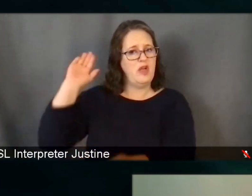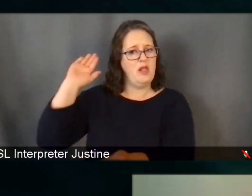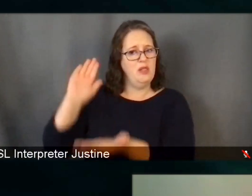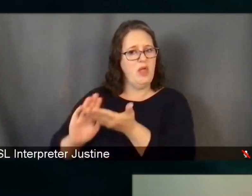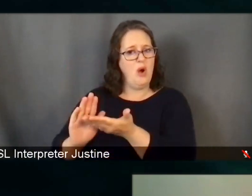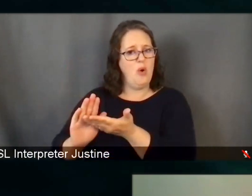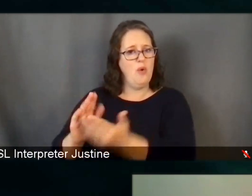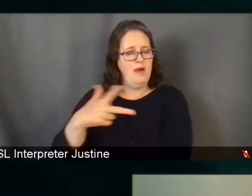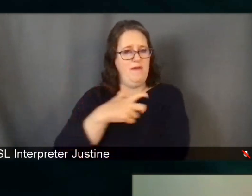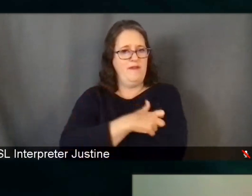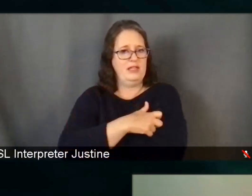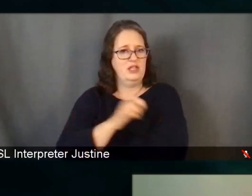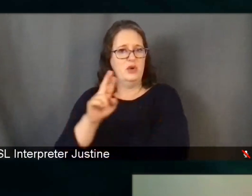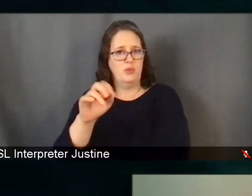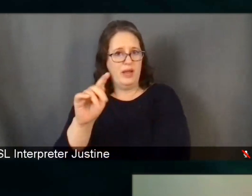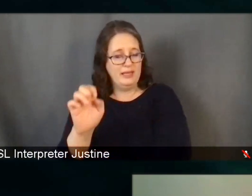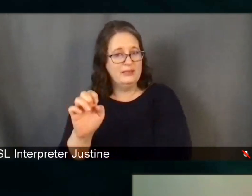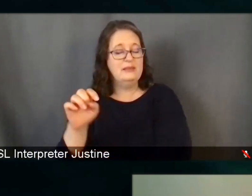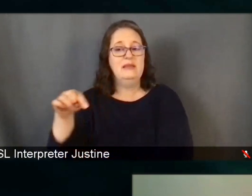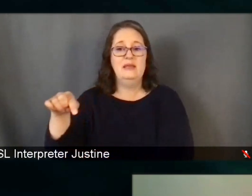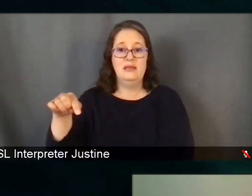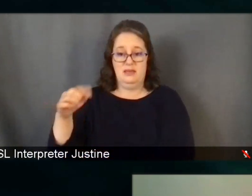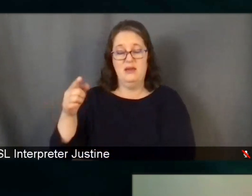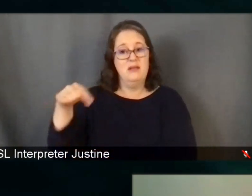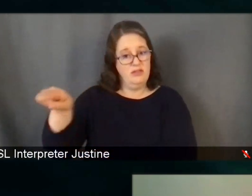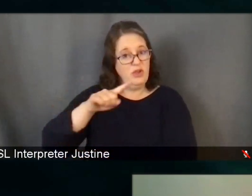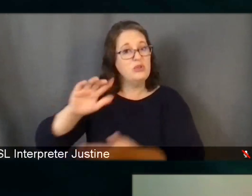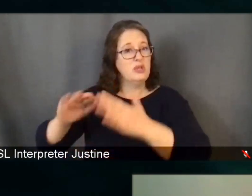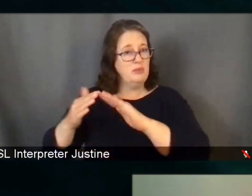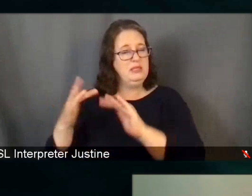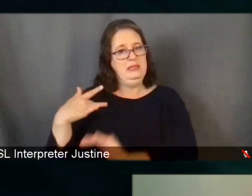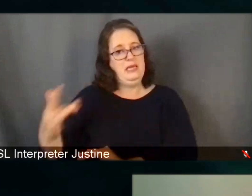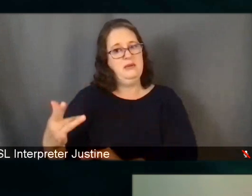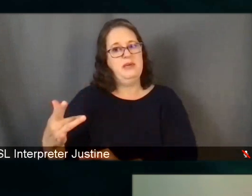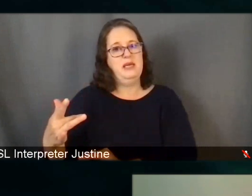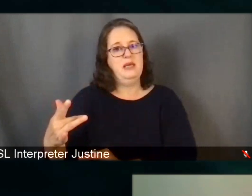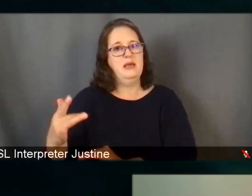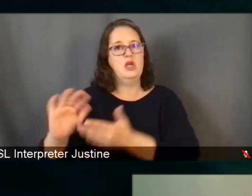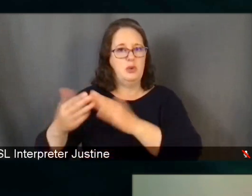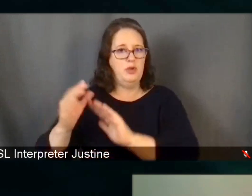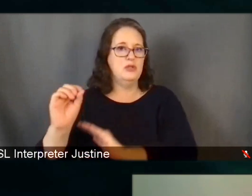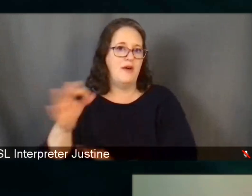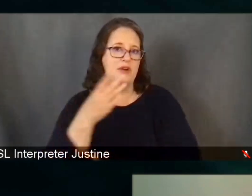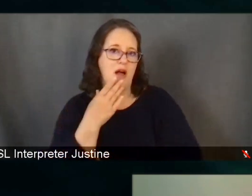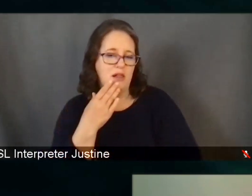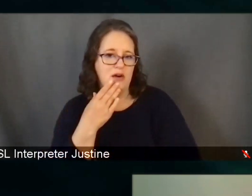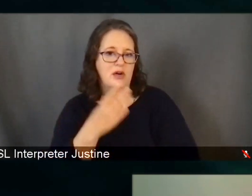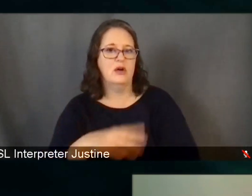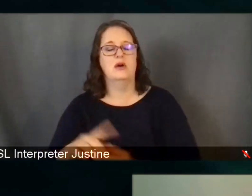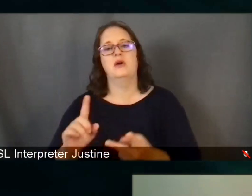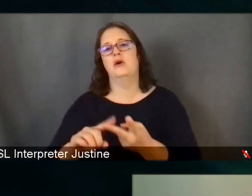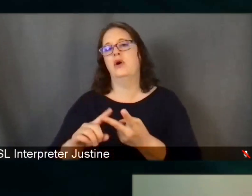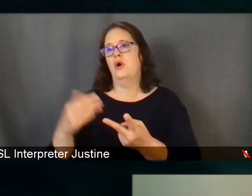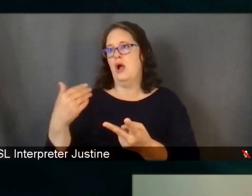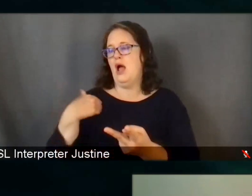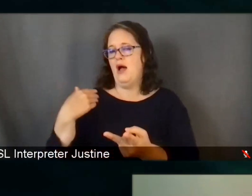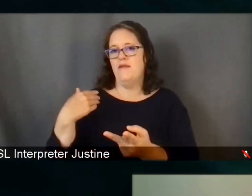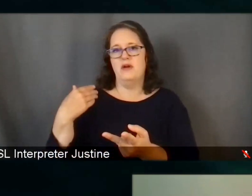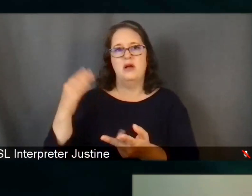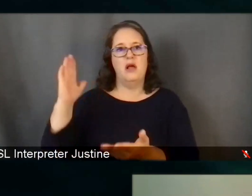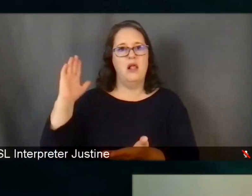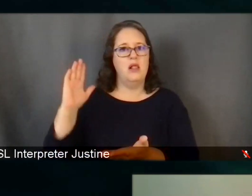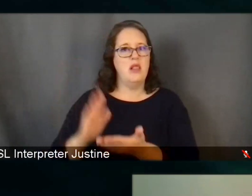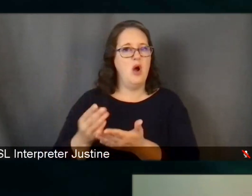of color, people who have low wage paying jobs with,